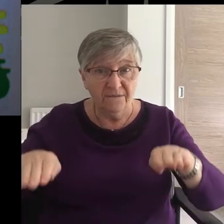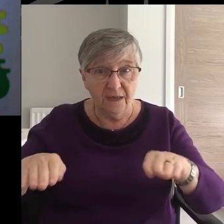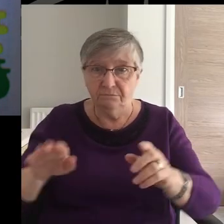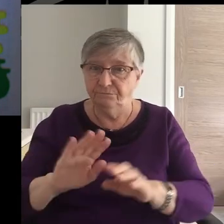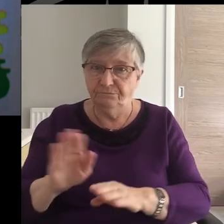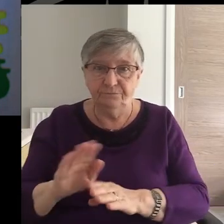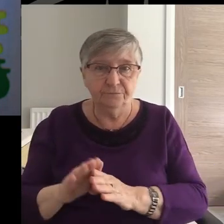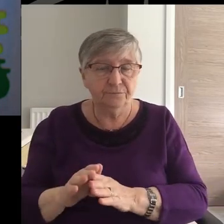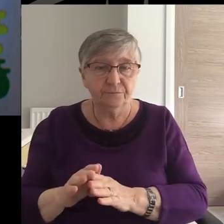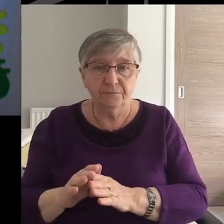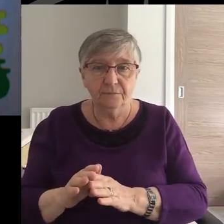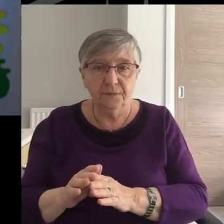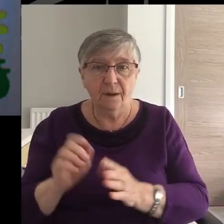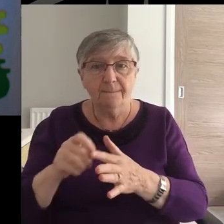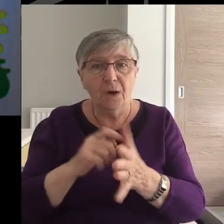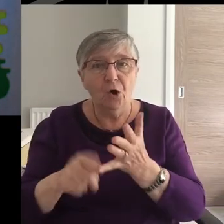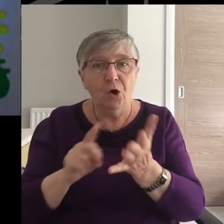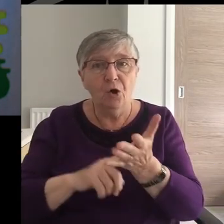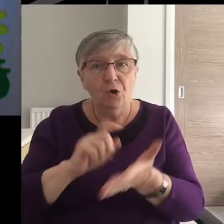Paul writes,